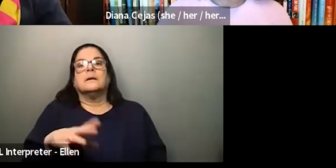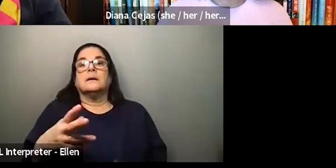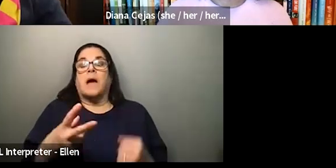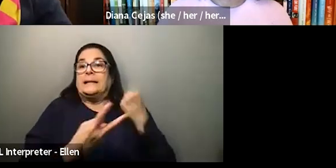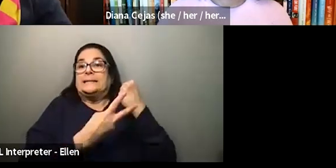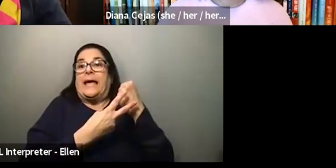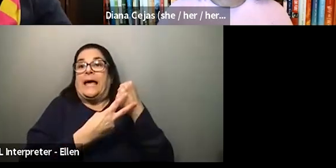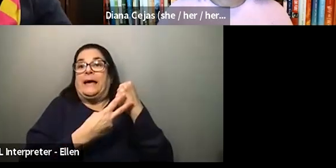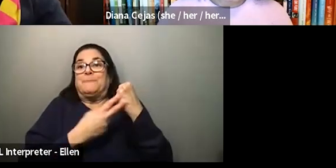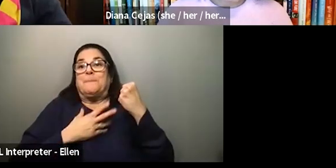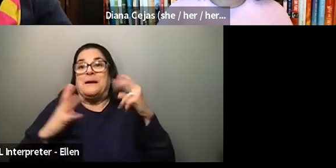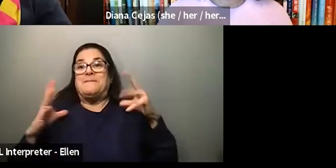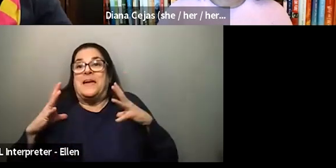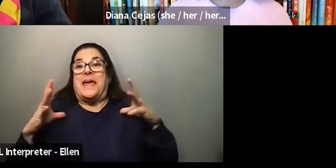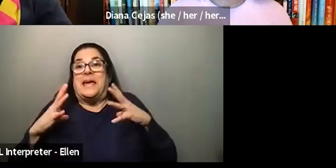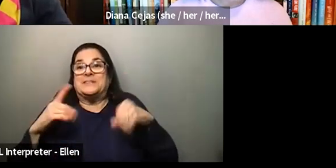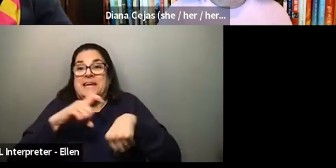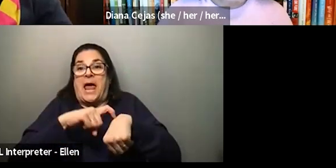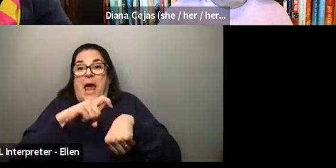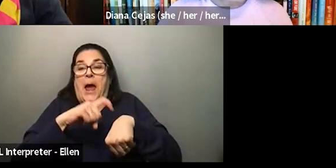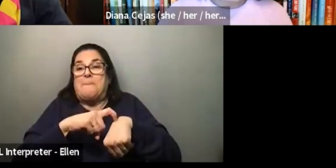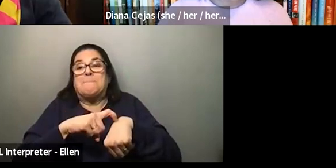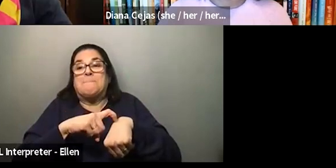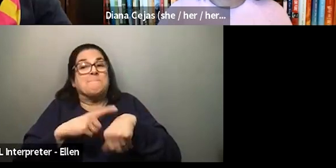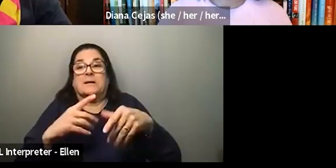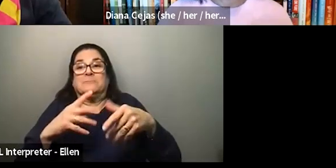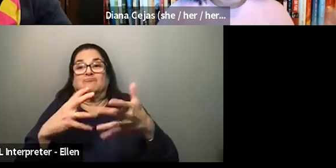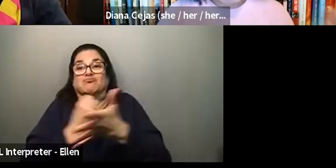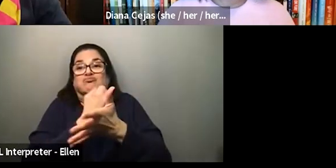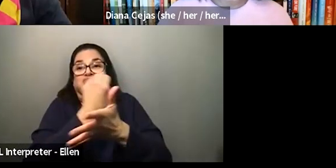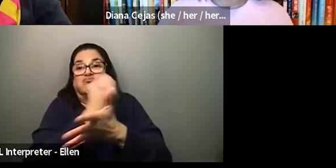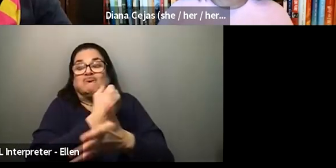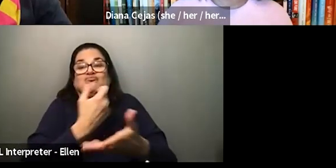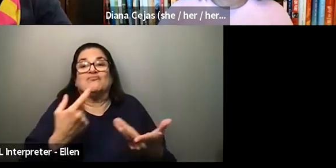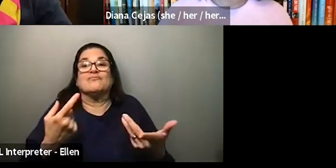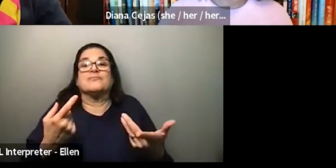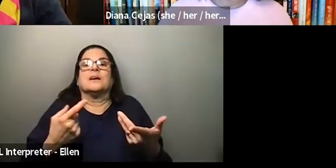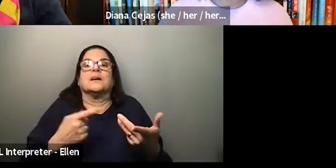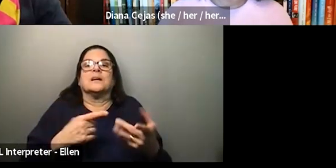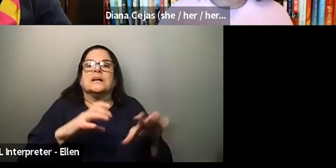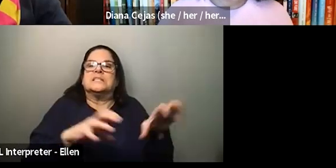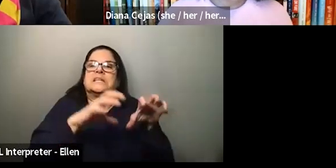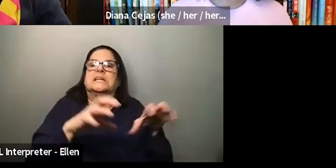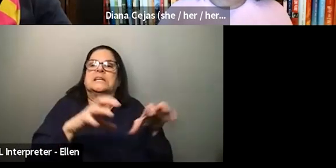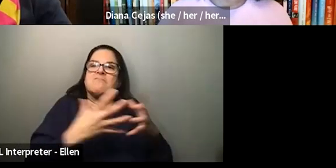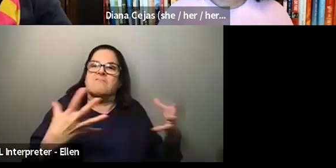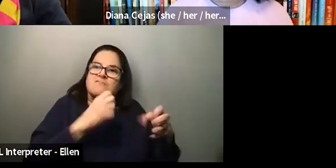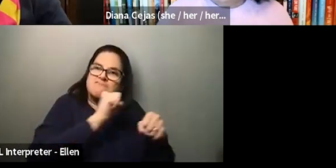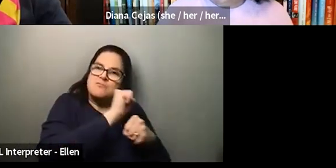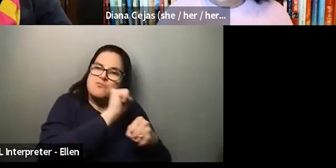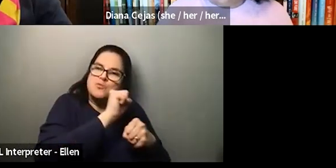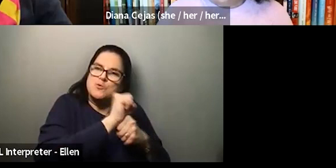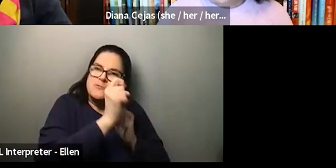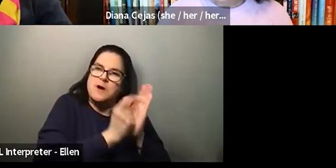vacation time and front loaded my schedule and happened to get diagnosed after I had done a lot of my inpatient service requirements.